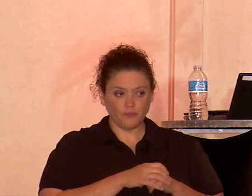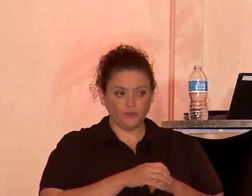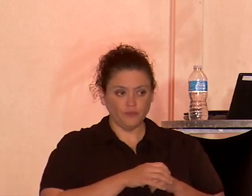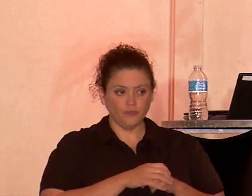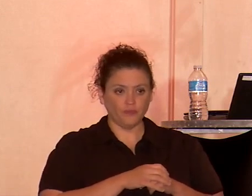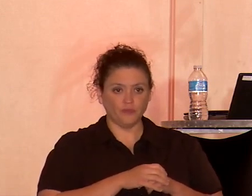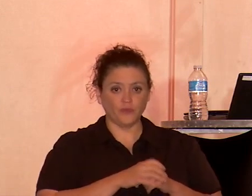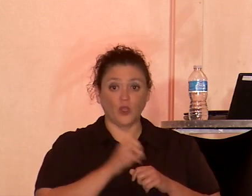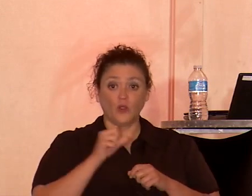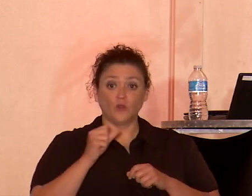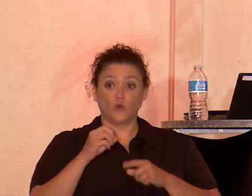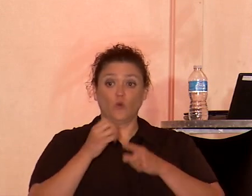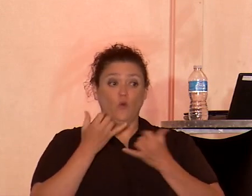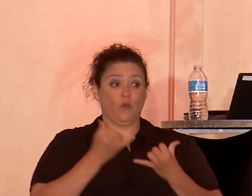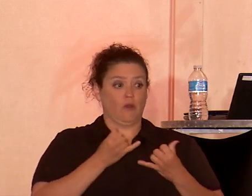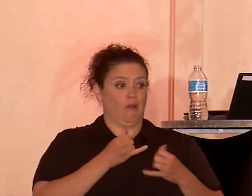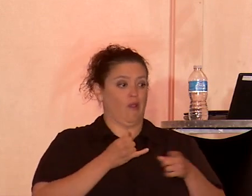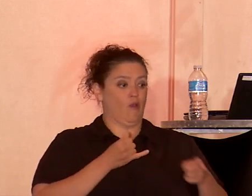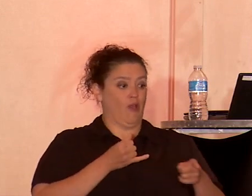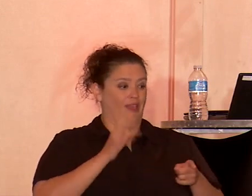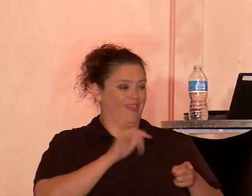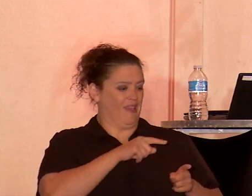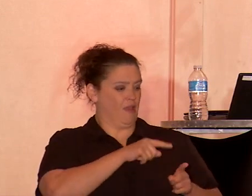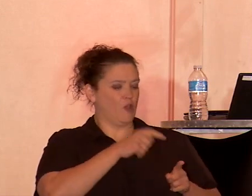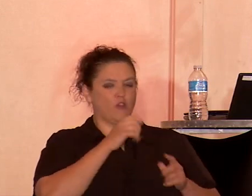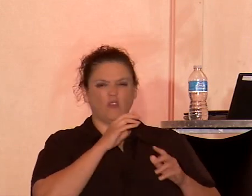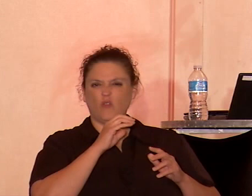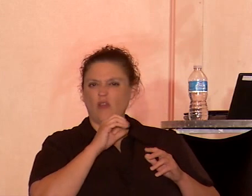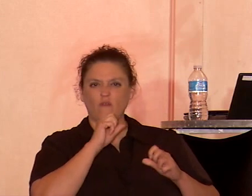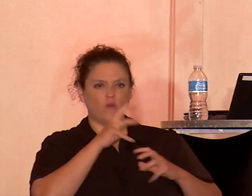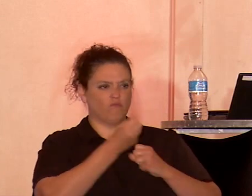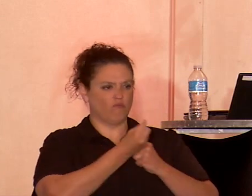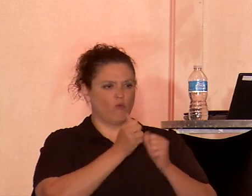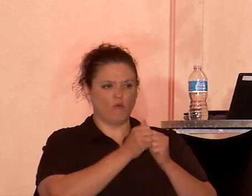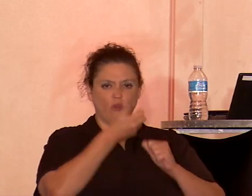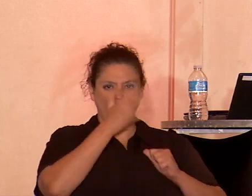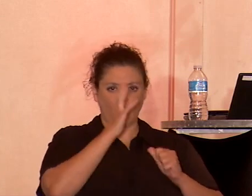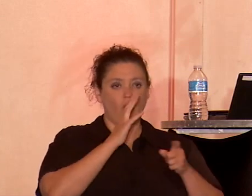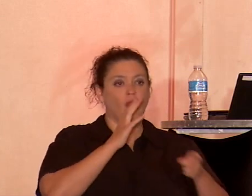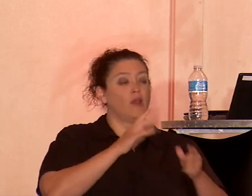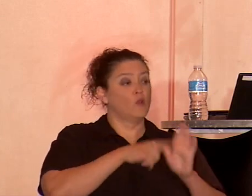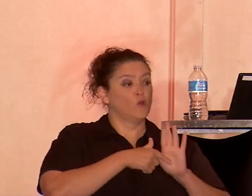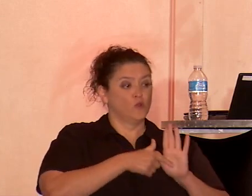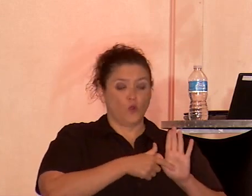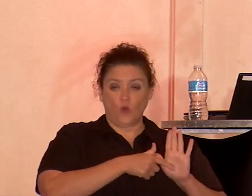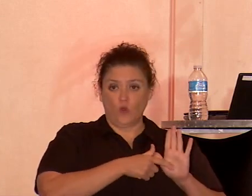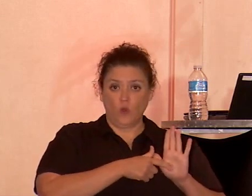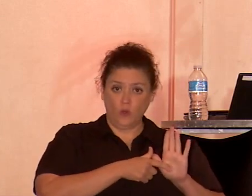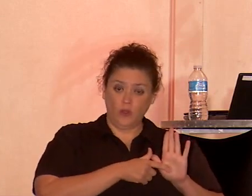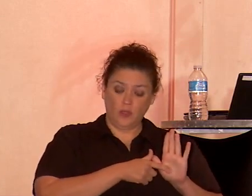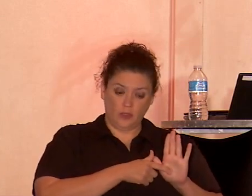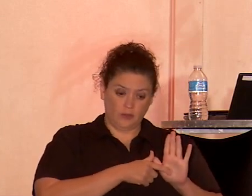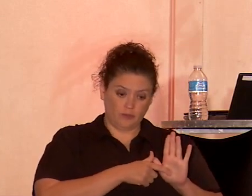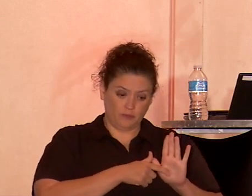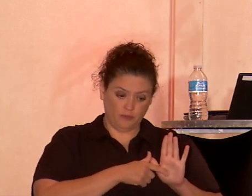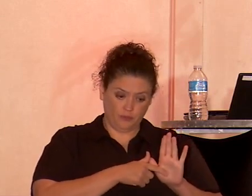becomes black women's vehicle for articulating artistry, invention,